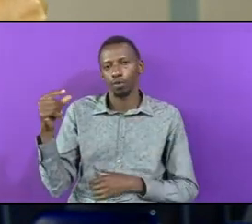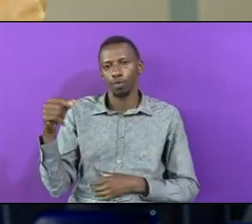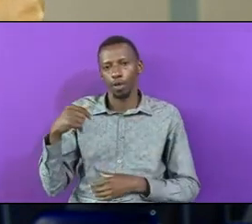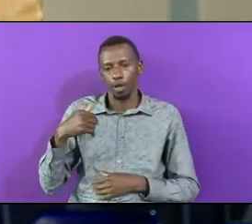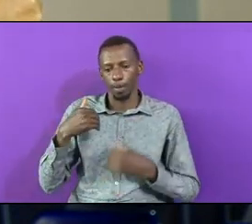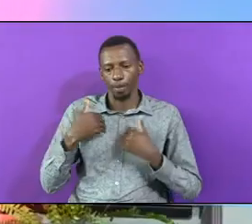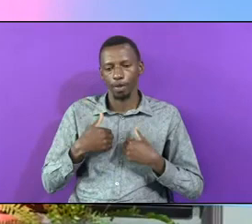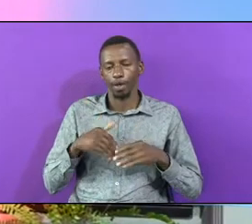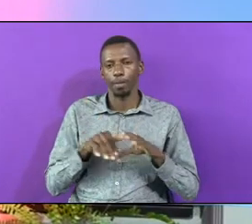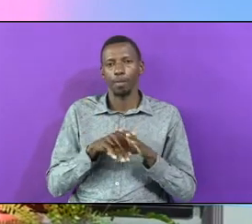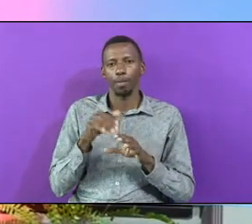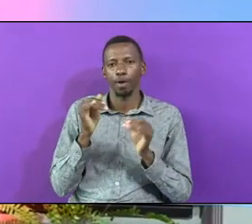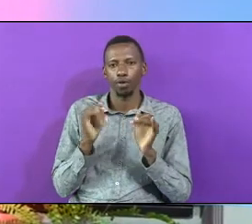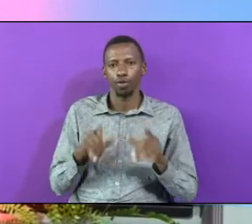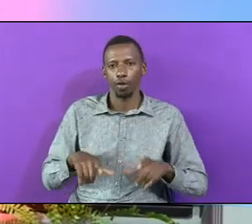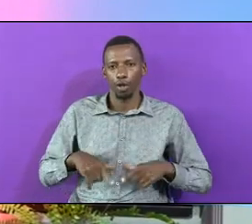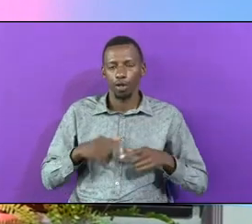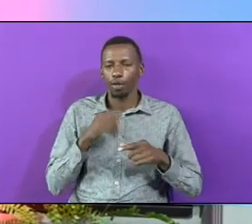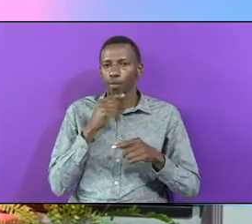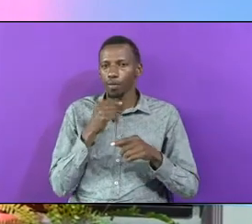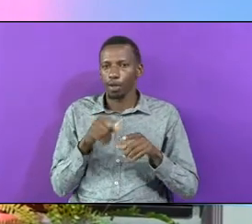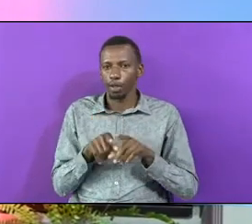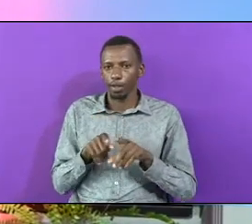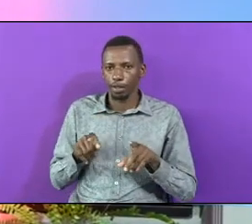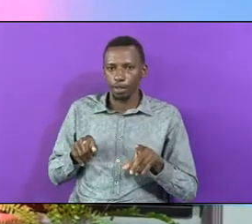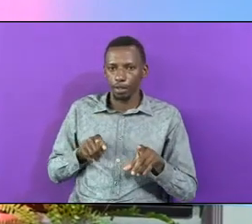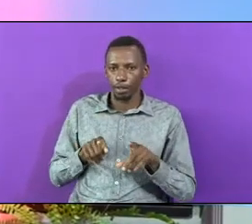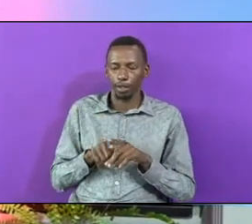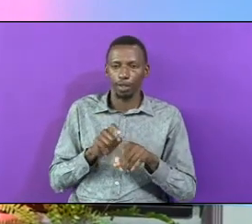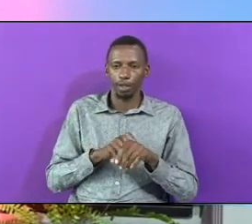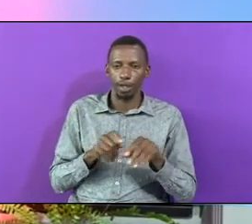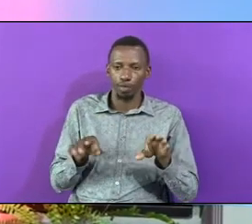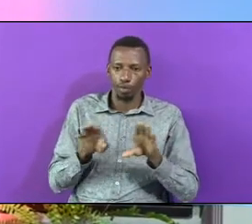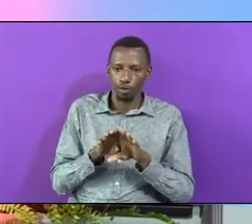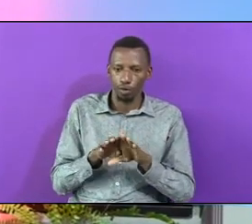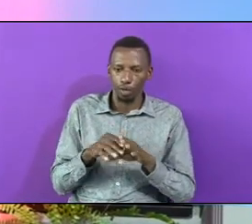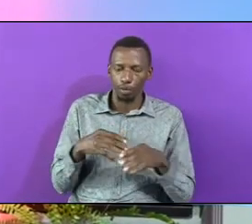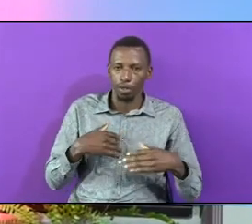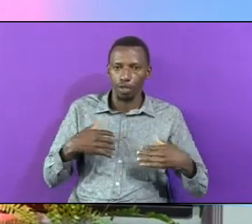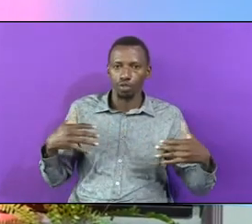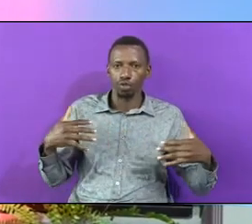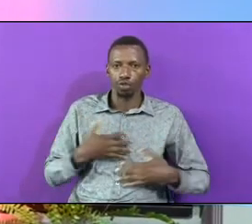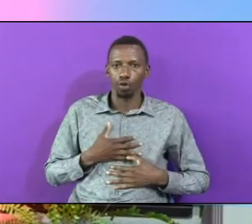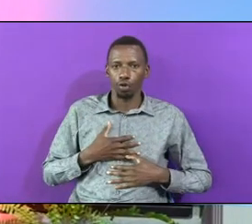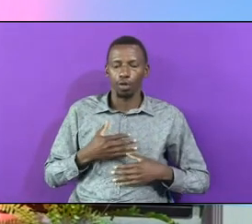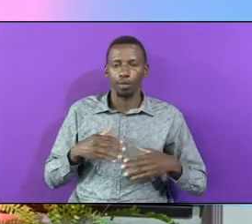Brothers And Sisters As I Close It Shocks Me How We Have Deterrated